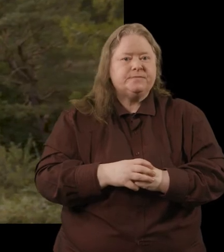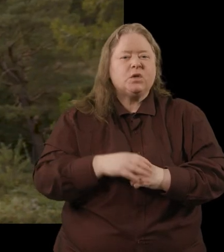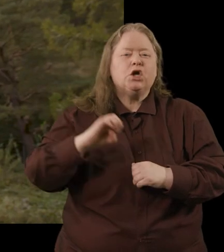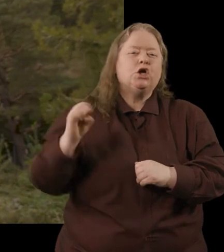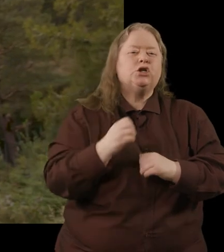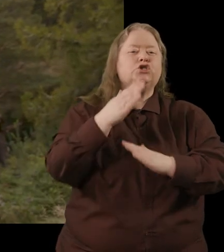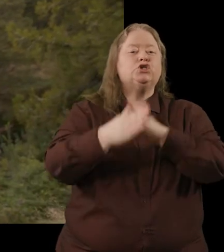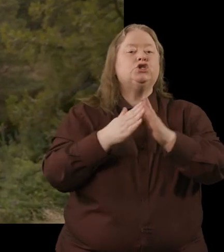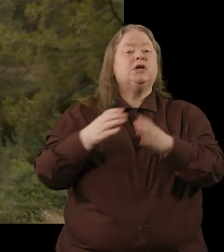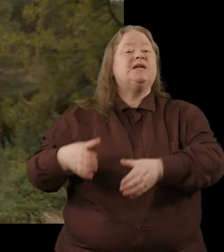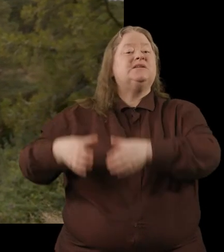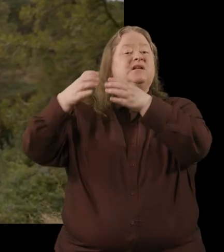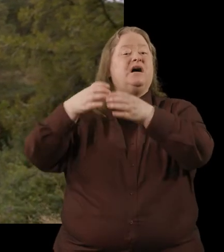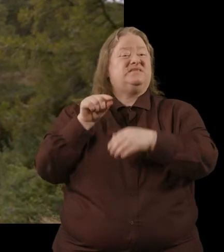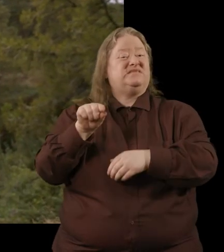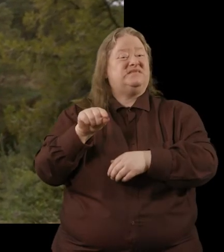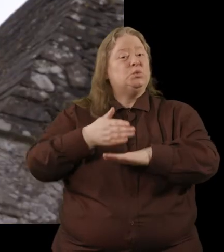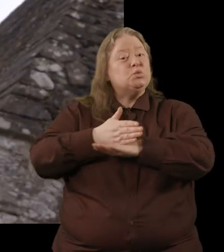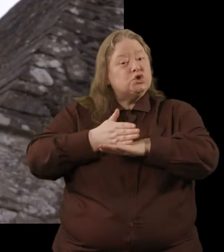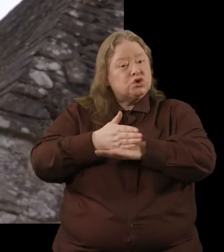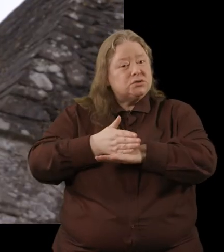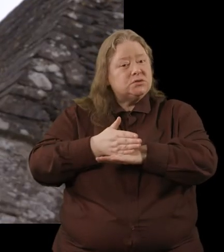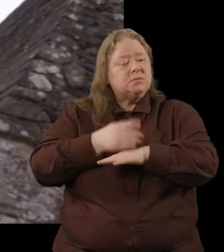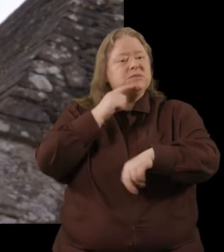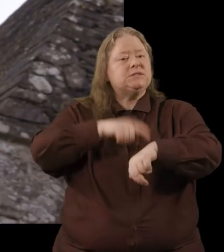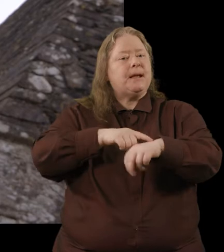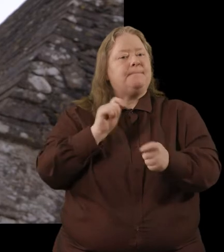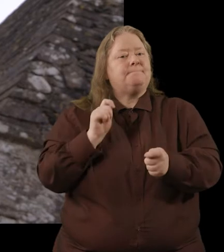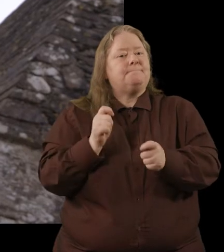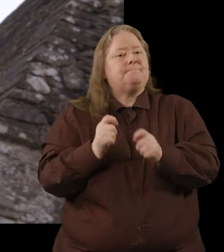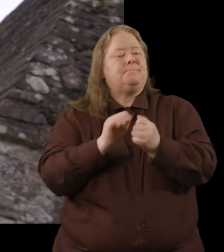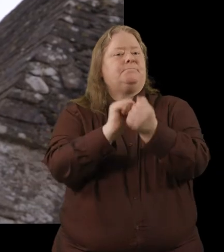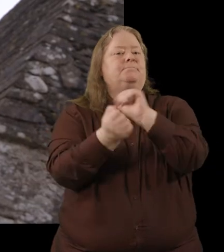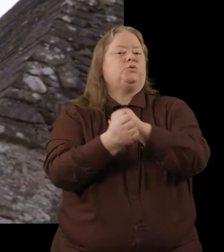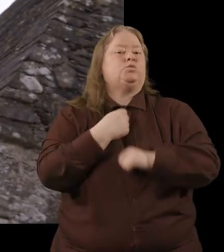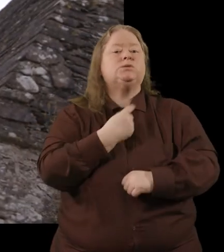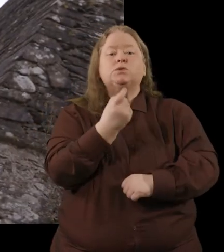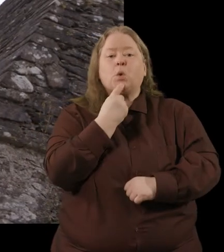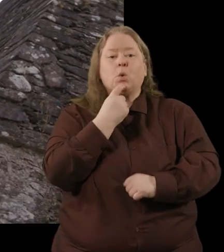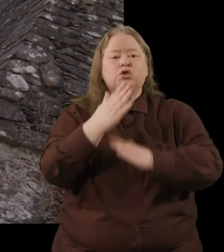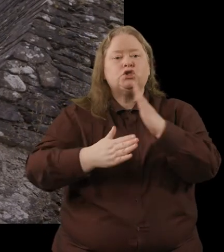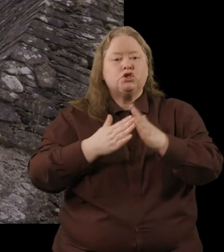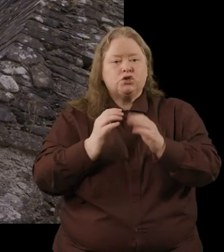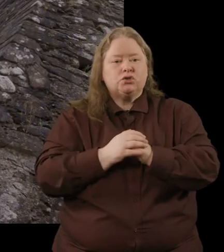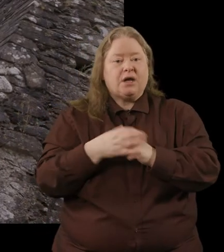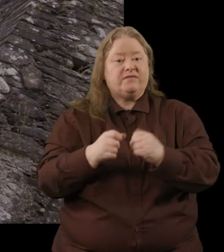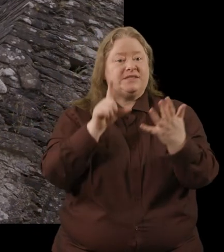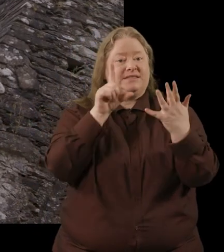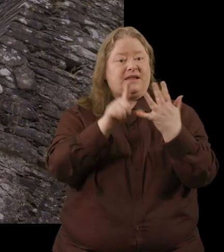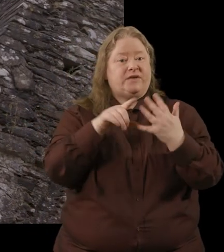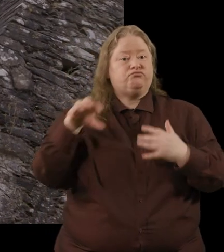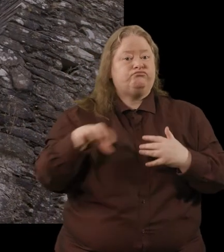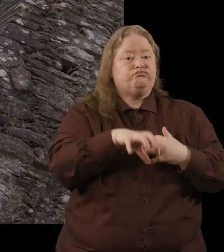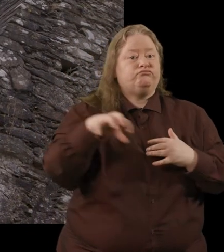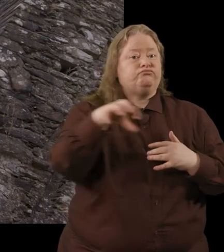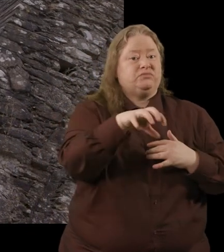earliest churches at Glendalough would have been wooden but over time they were replaced by stone churches and there are seven of them still